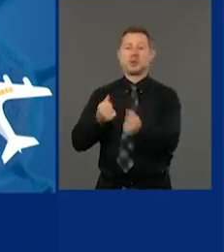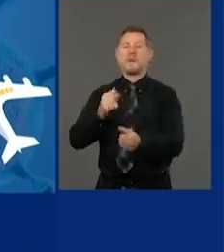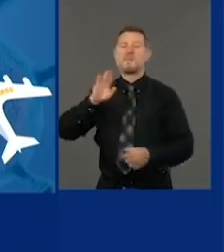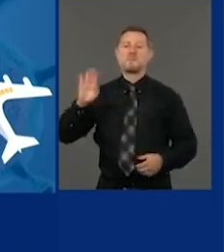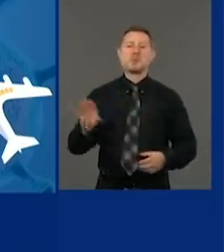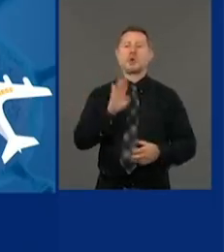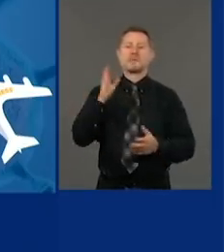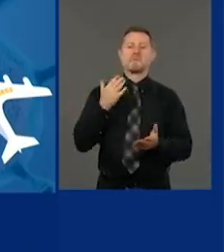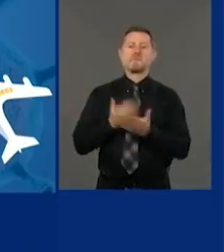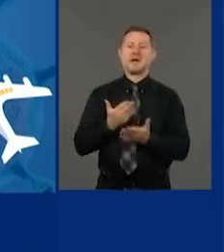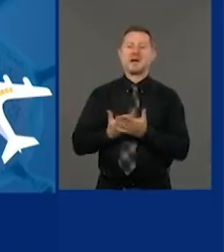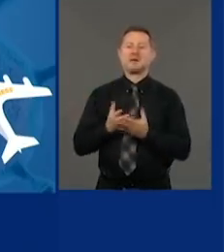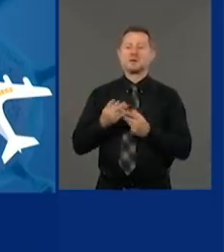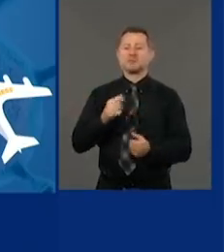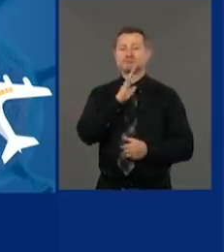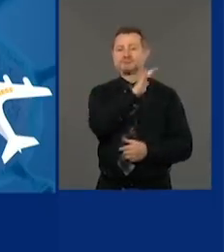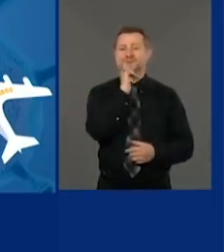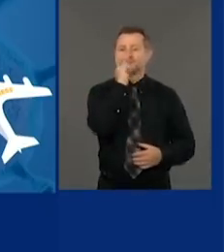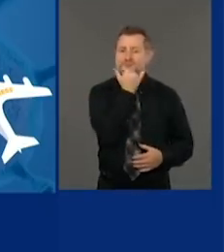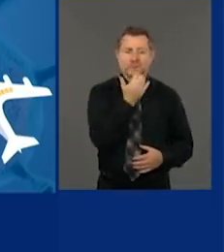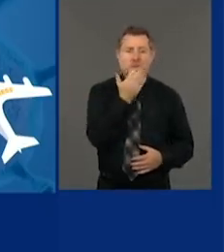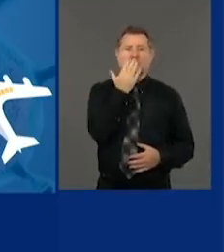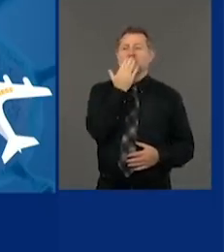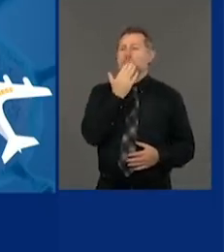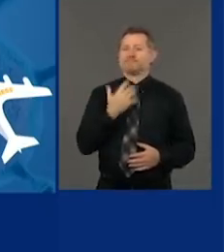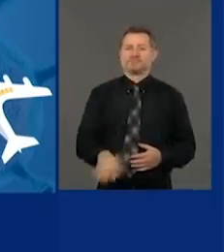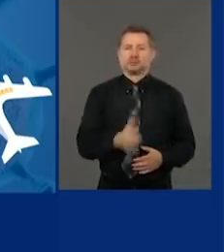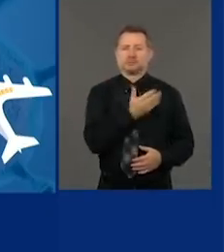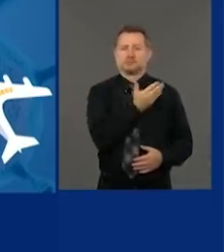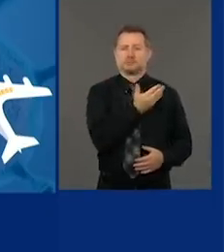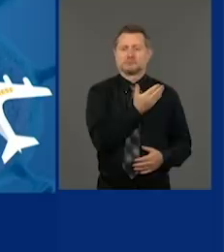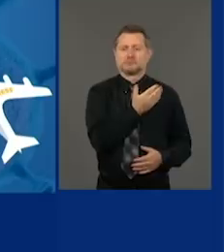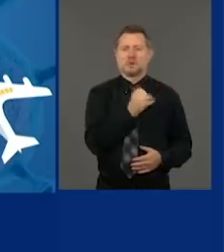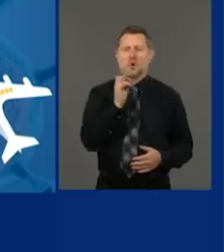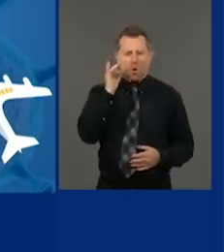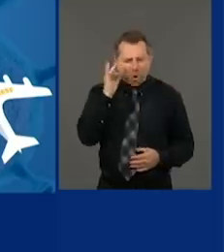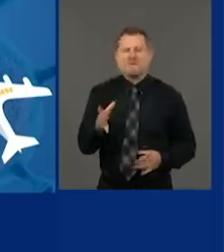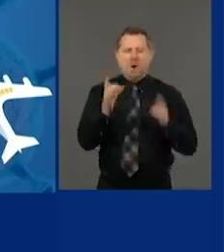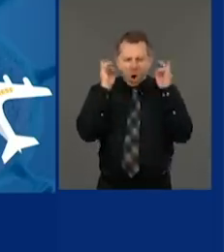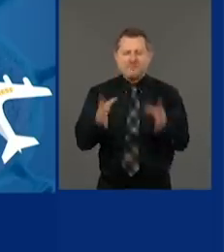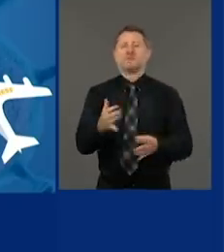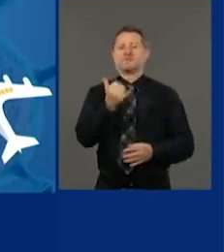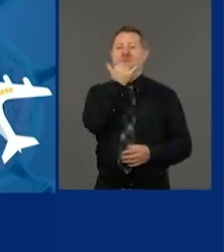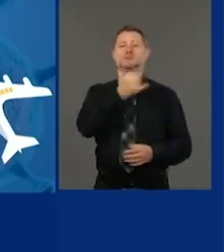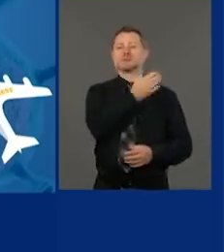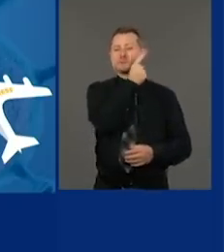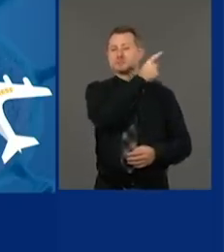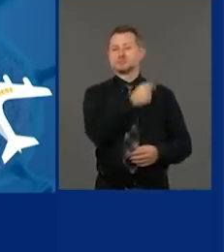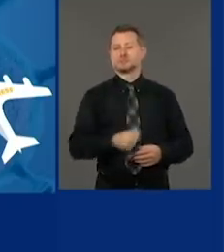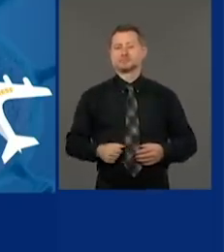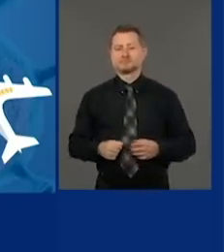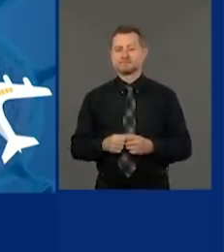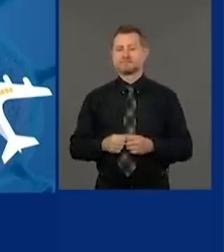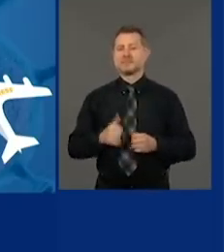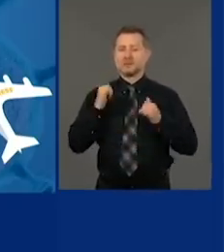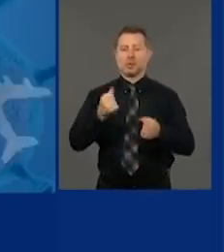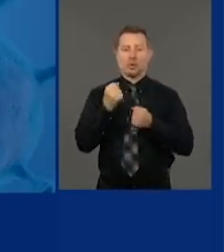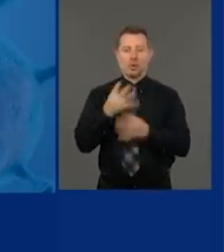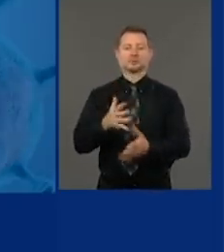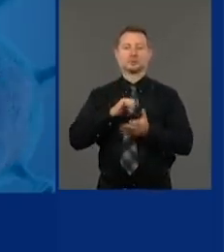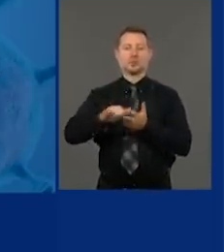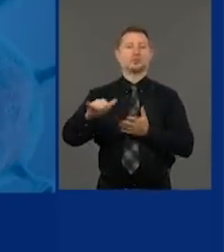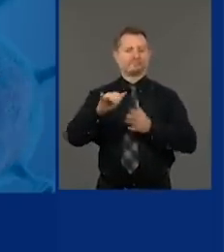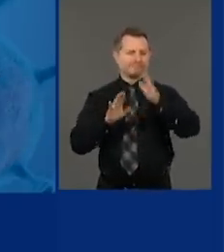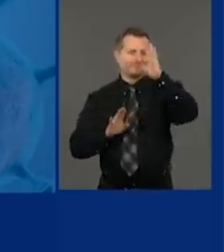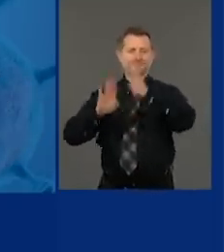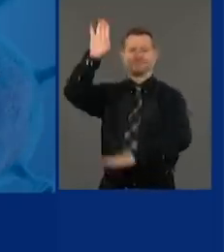Yeah. It was a terrible miss and a terrible mistake. And it's what created the spike in